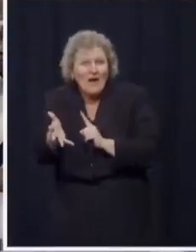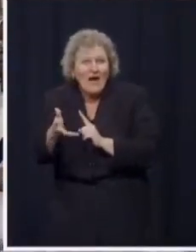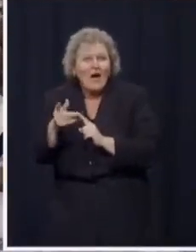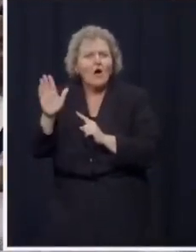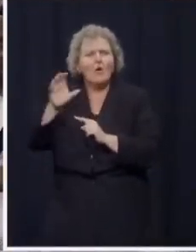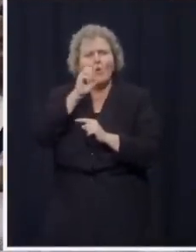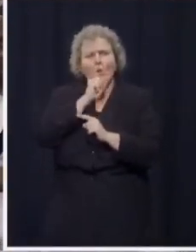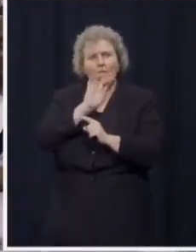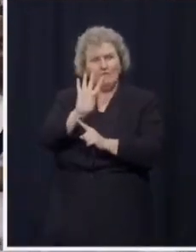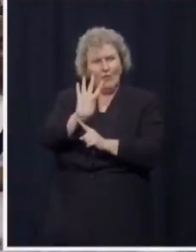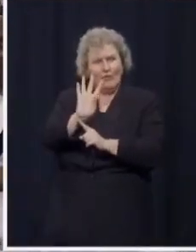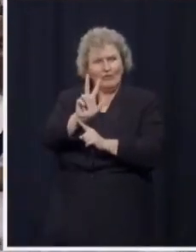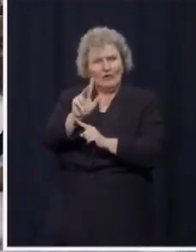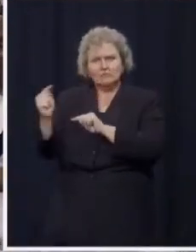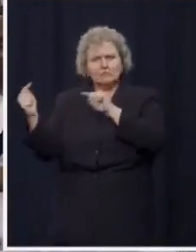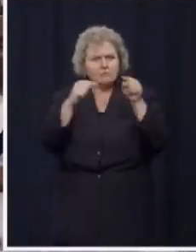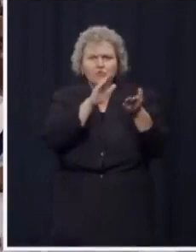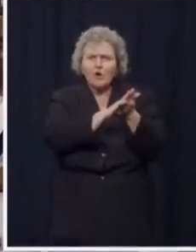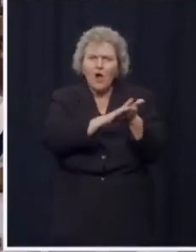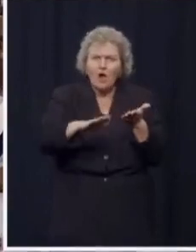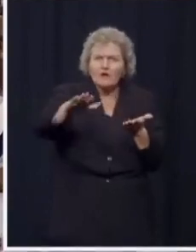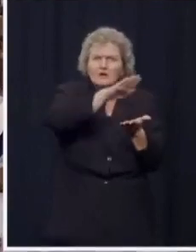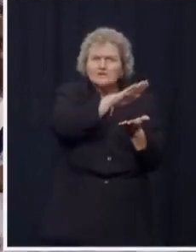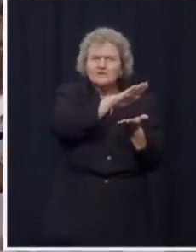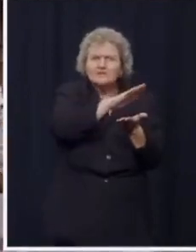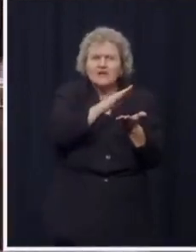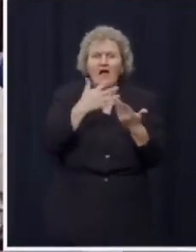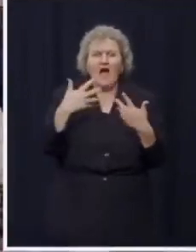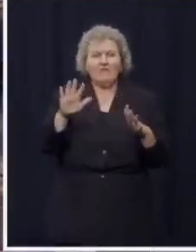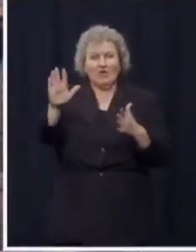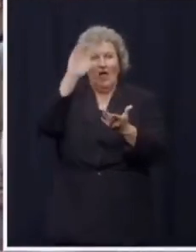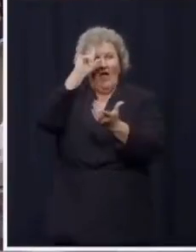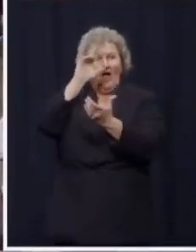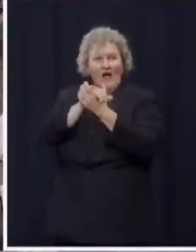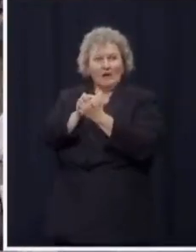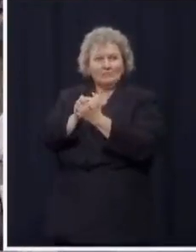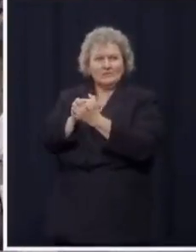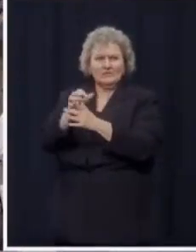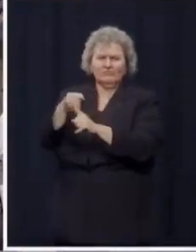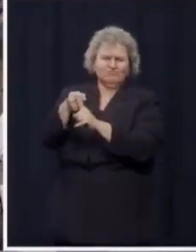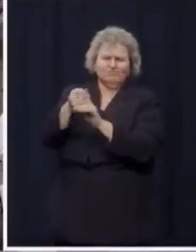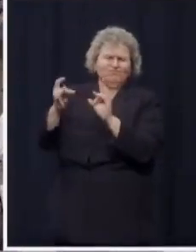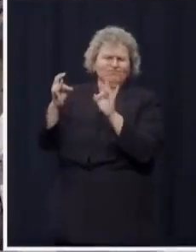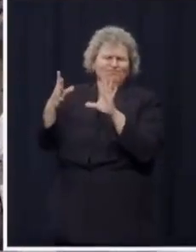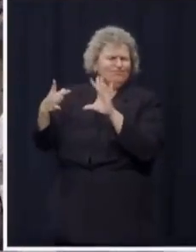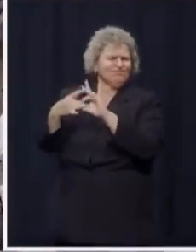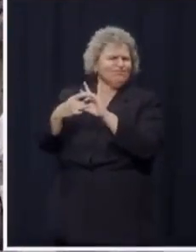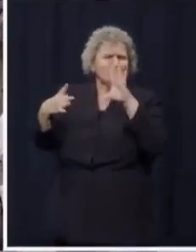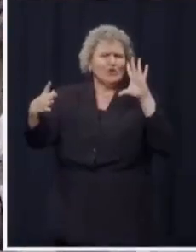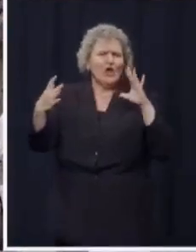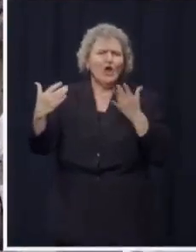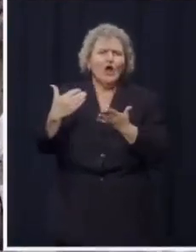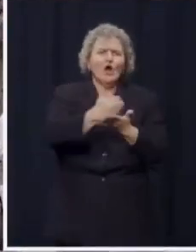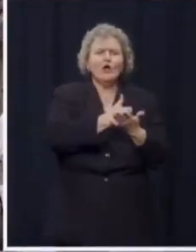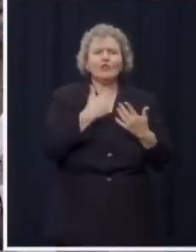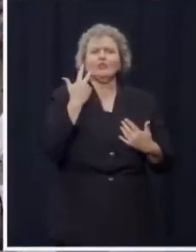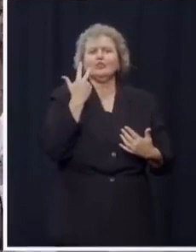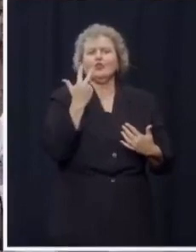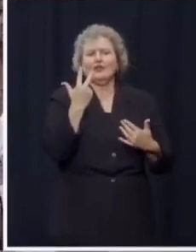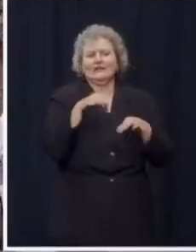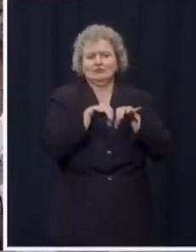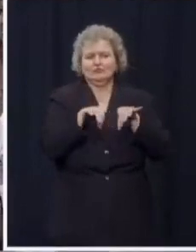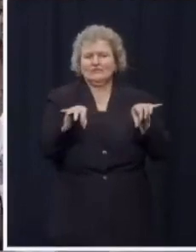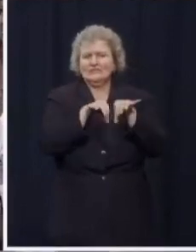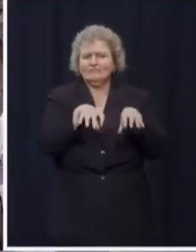after leaving an abusive marriage. She then went on to earn three different degrees. She's an active volunteer who